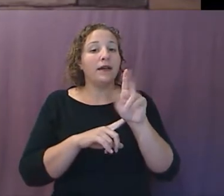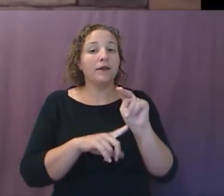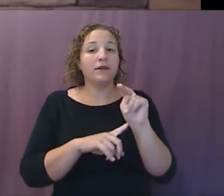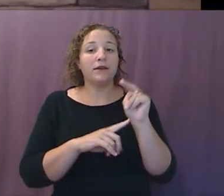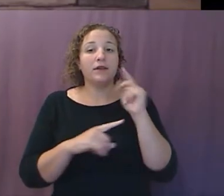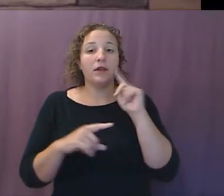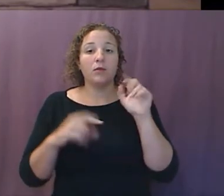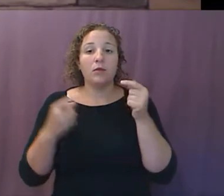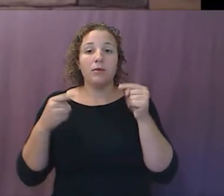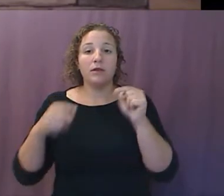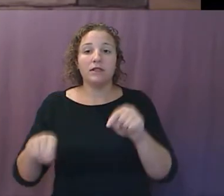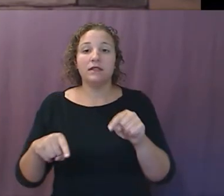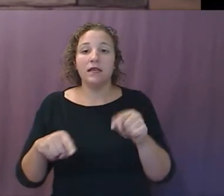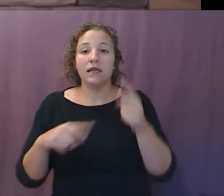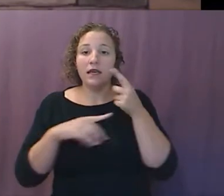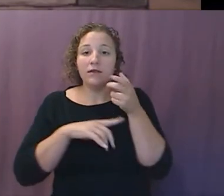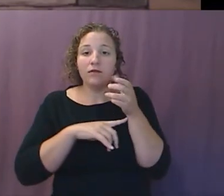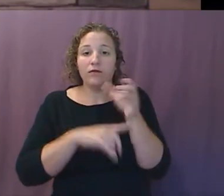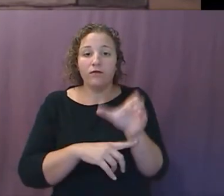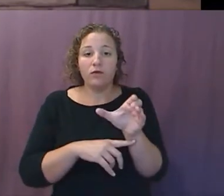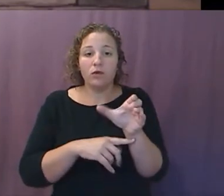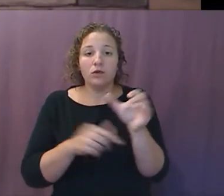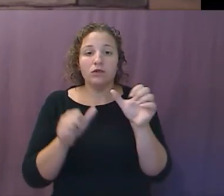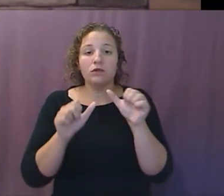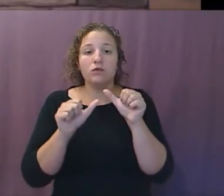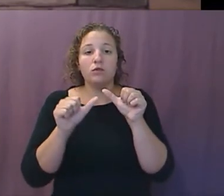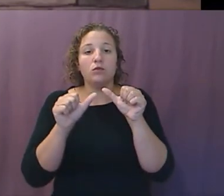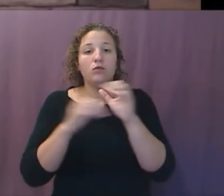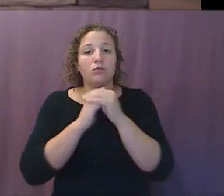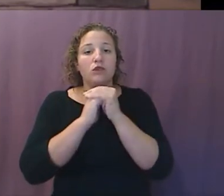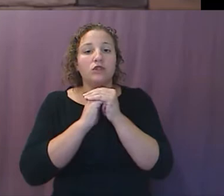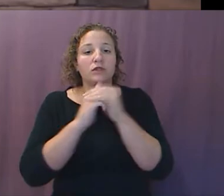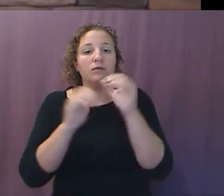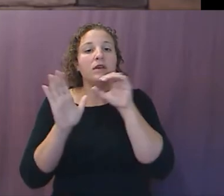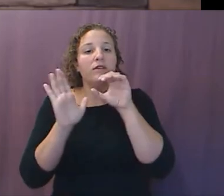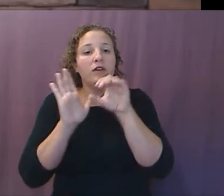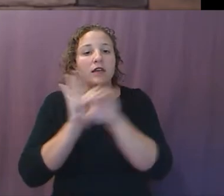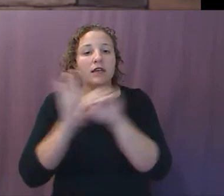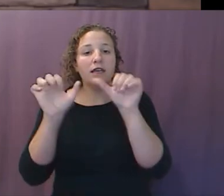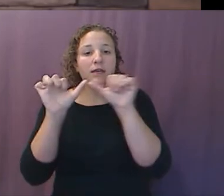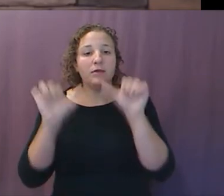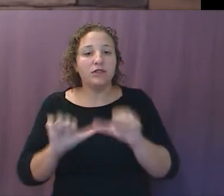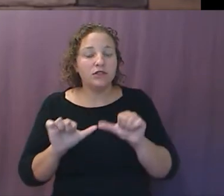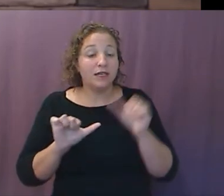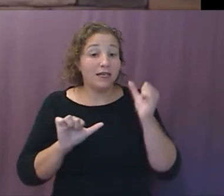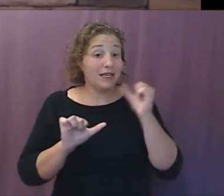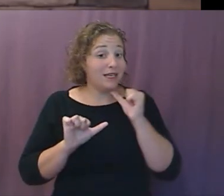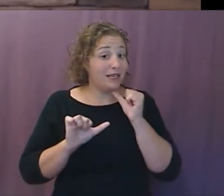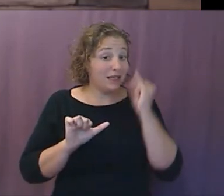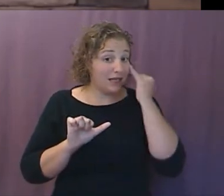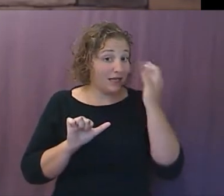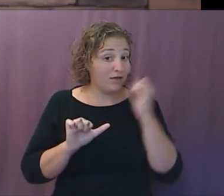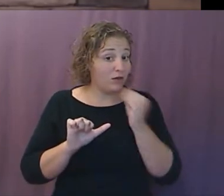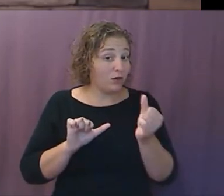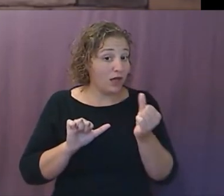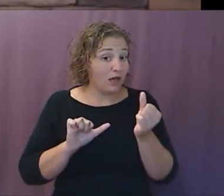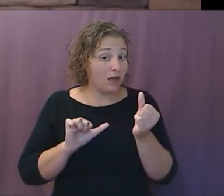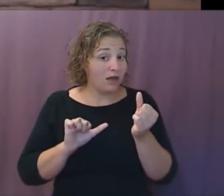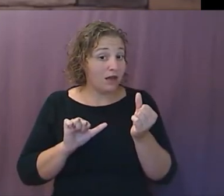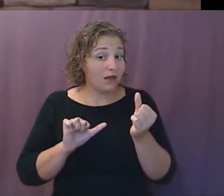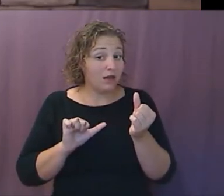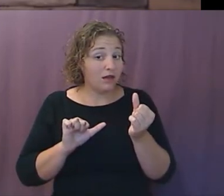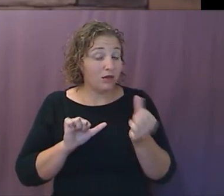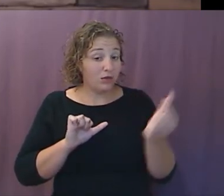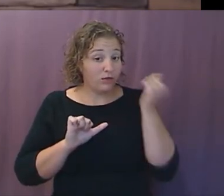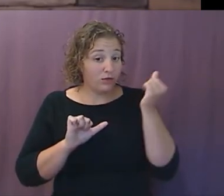is the forced worship of an image. And if you will not worship that image, you are put to death. It's like Caesar worshiped has returned,